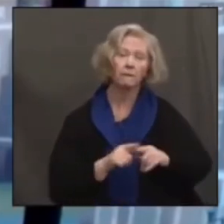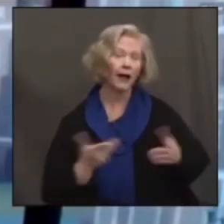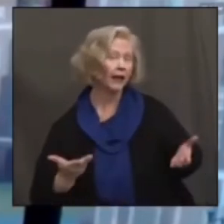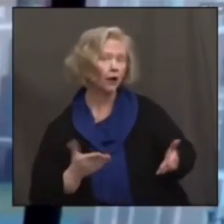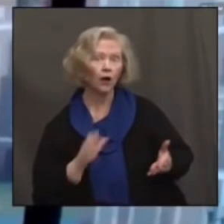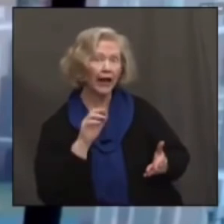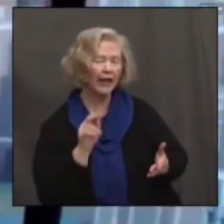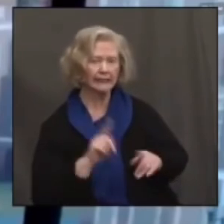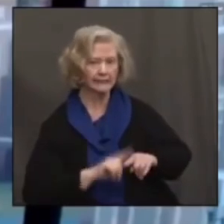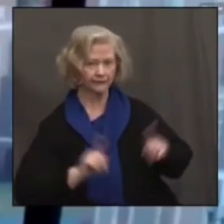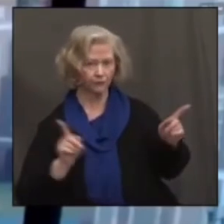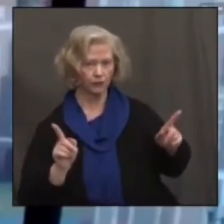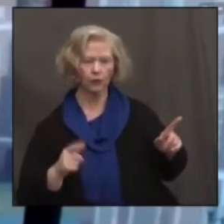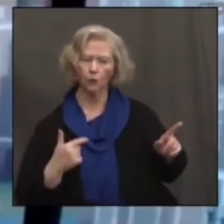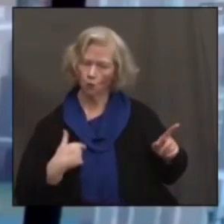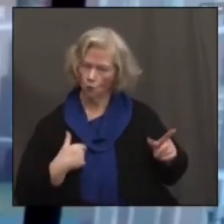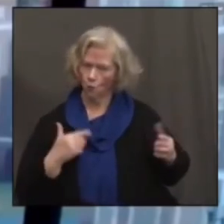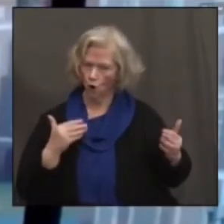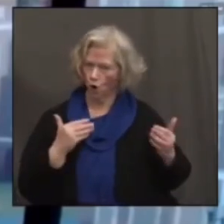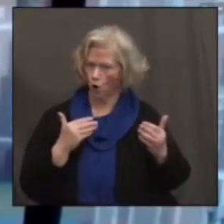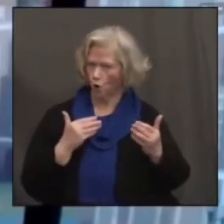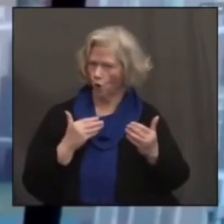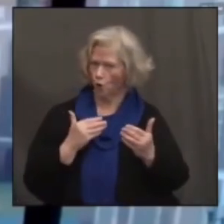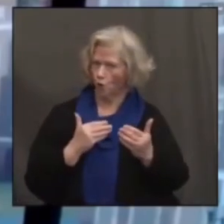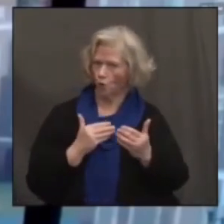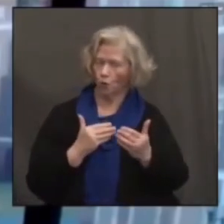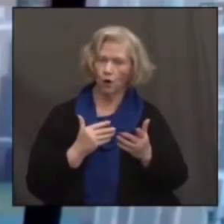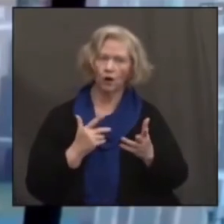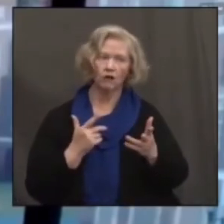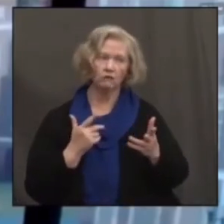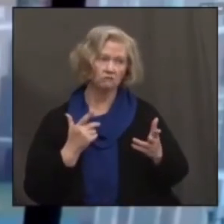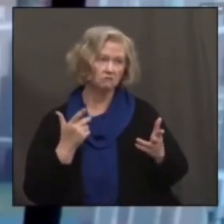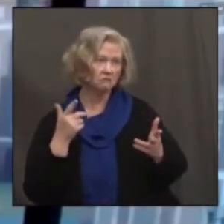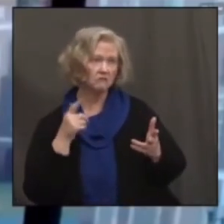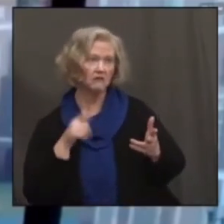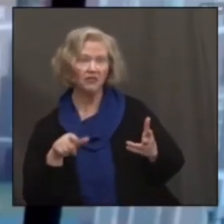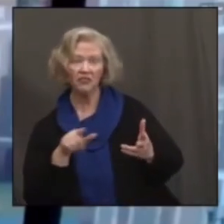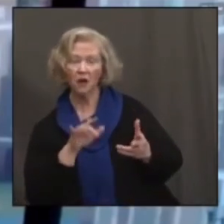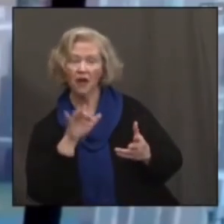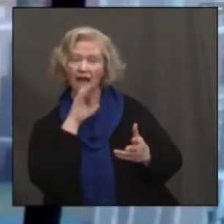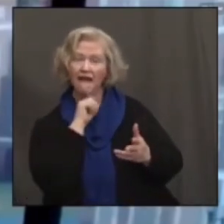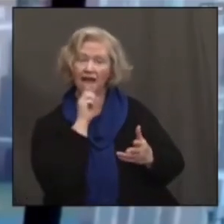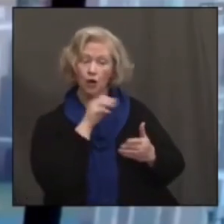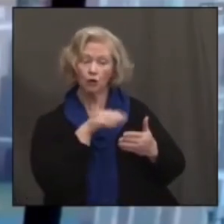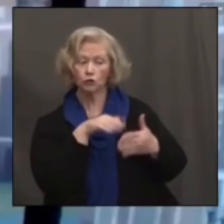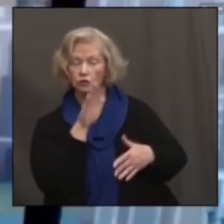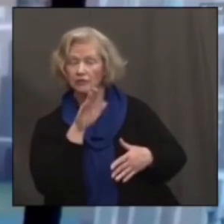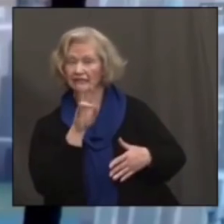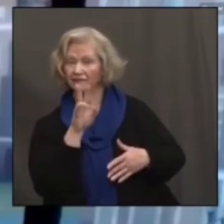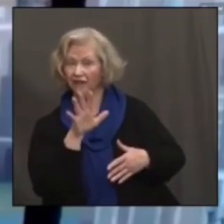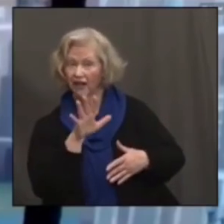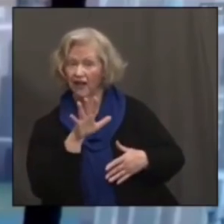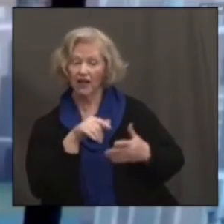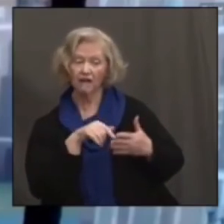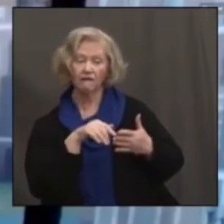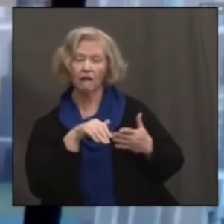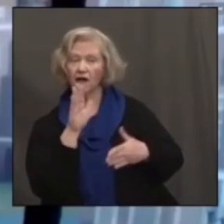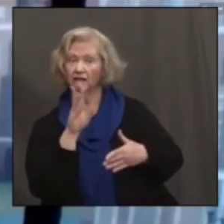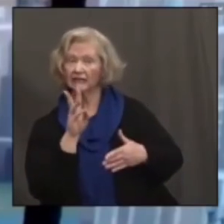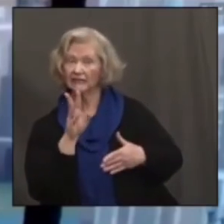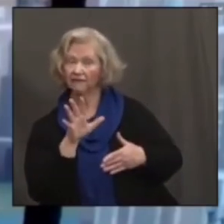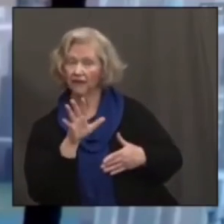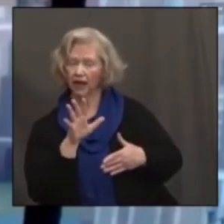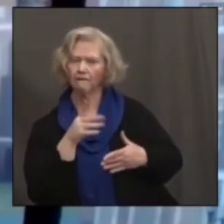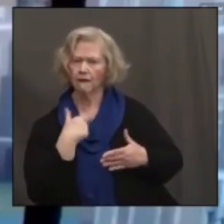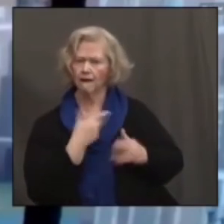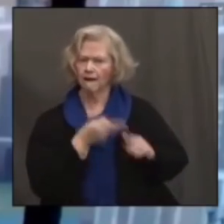or we're getting towards that, especially, you know, certainly above among the age groups, over 75, you over 65. So we may